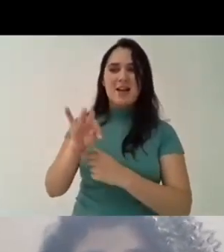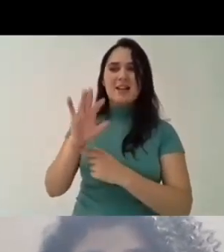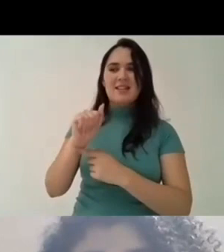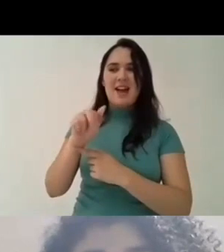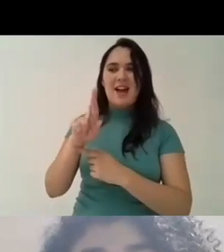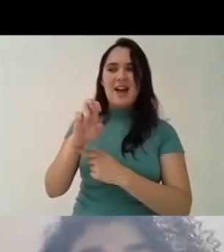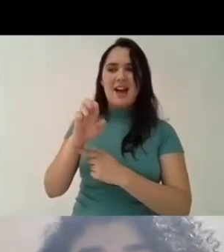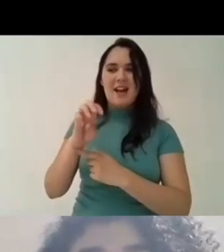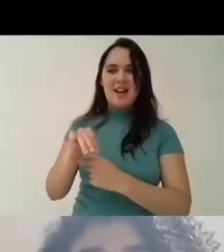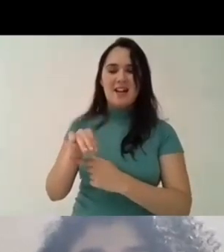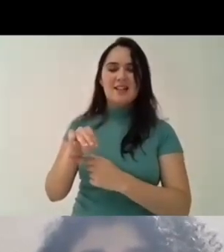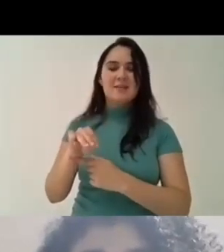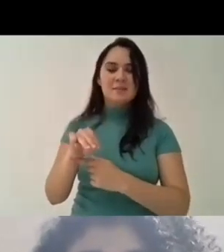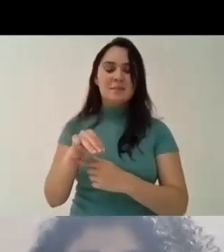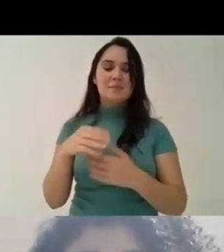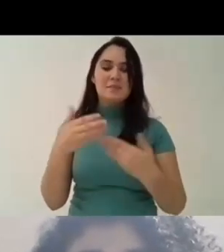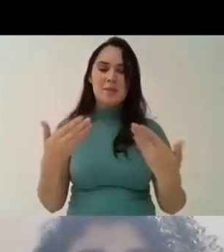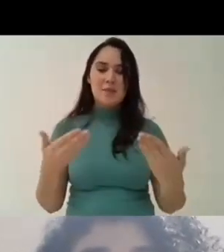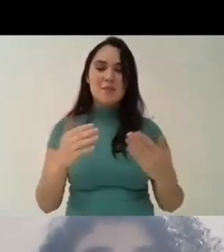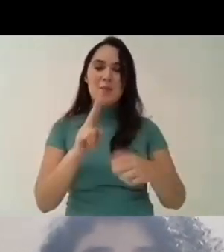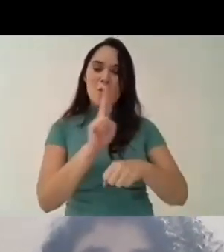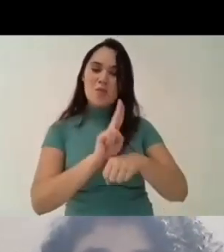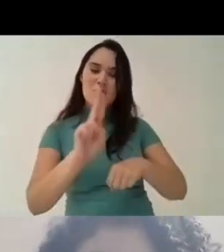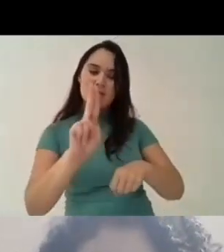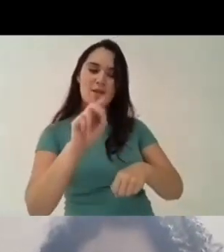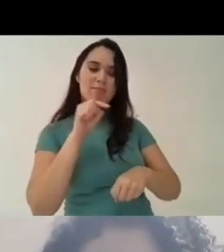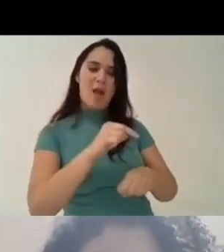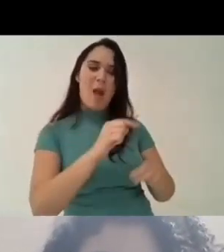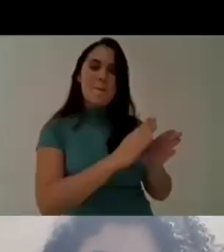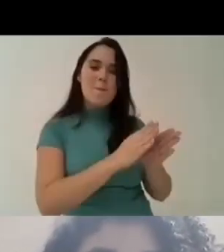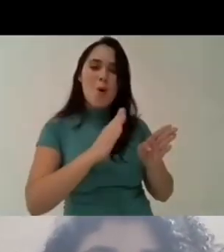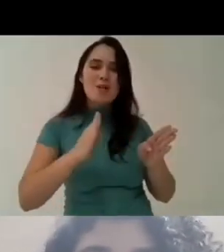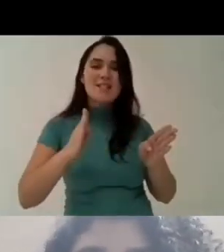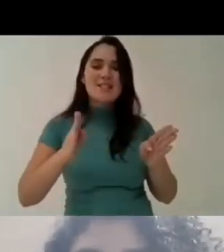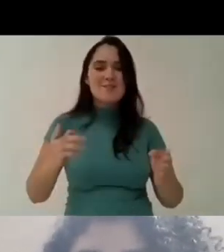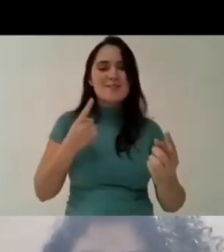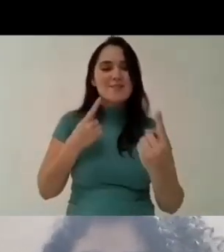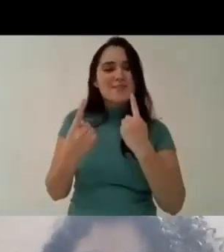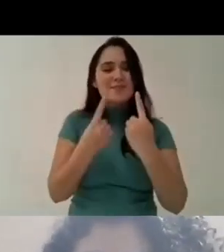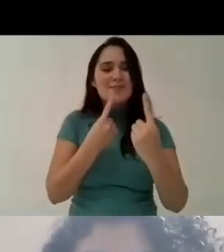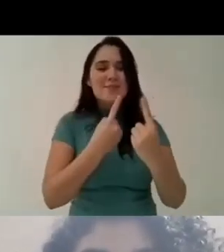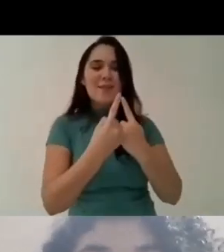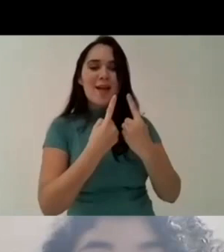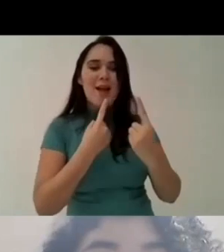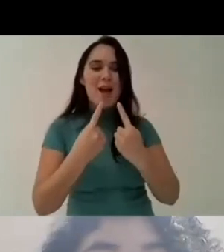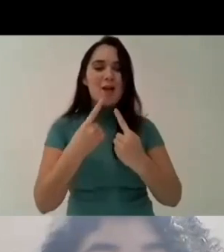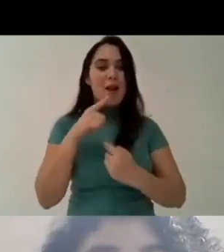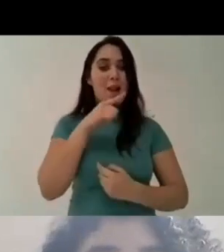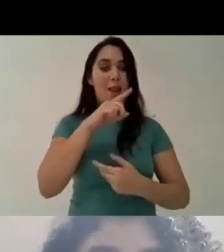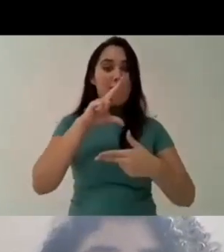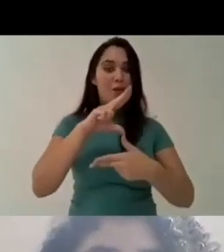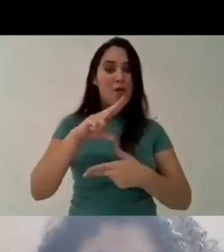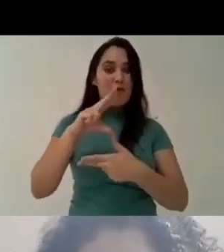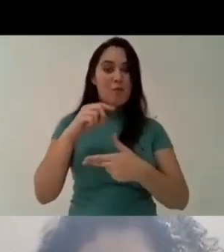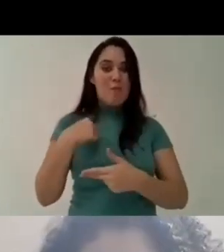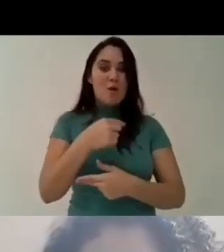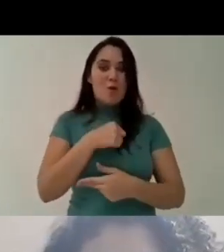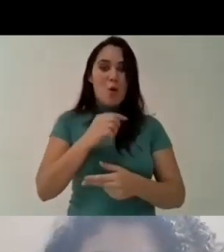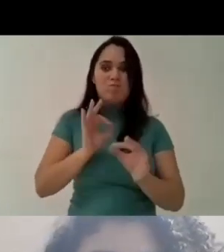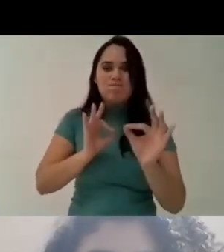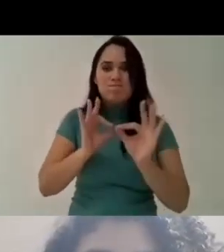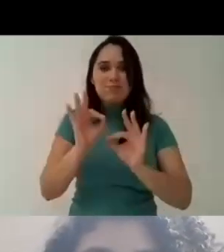participating more each university in brazil uh opened up their their own respective